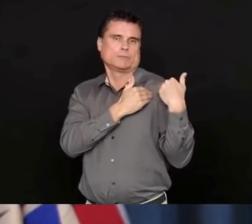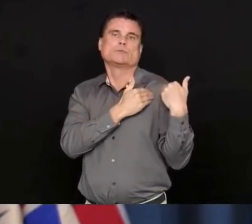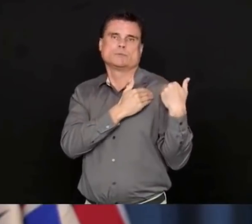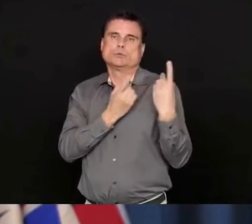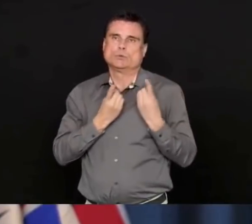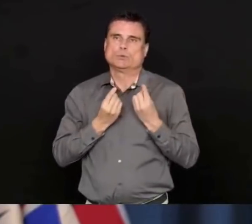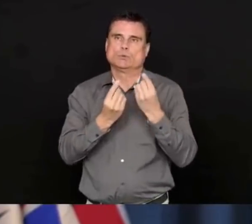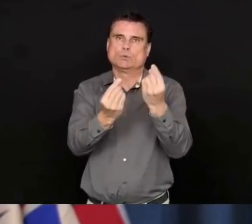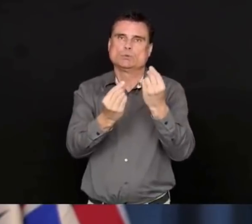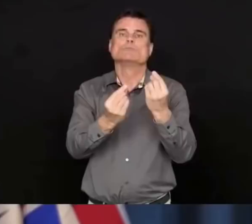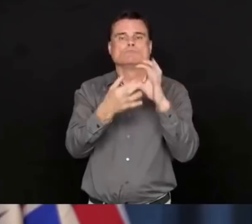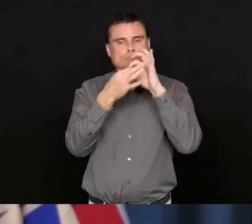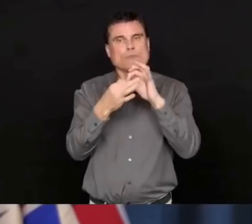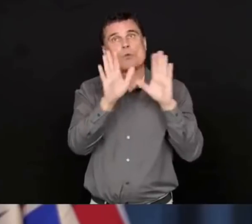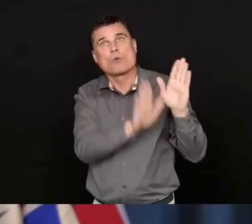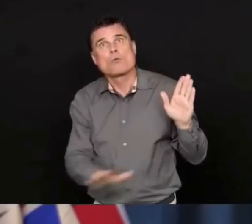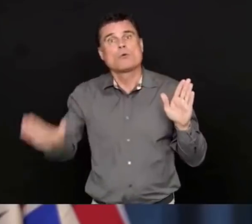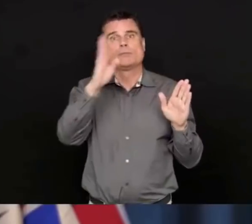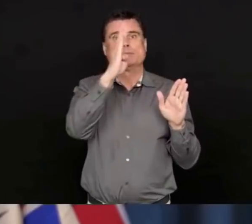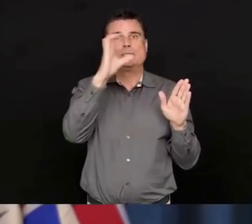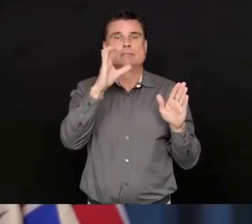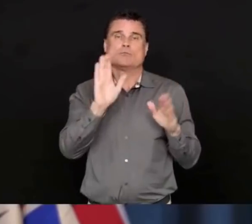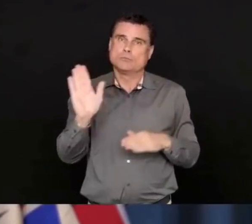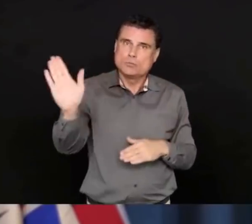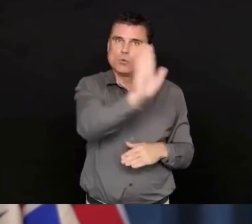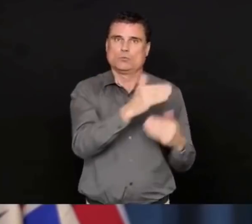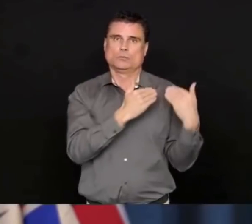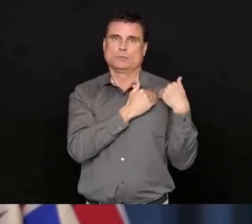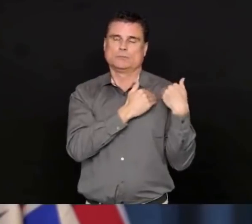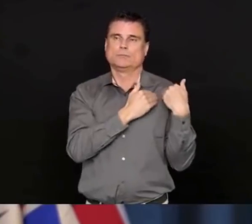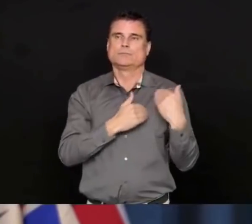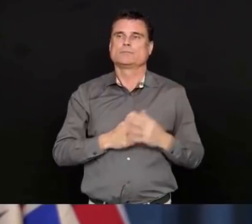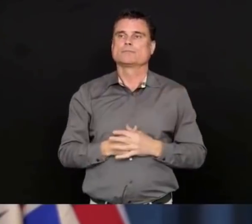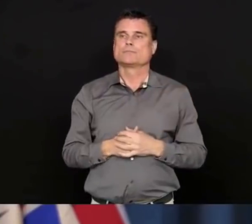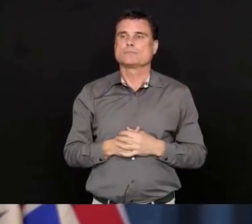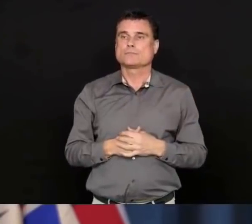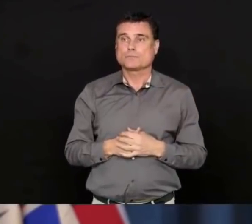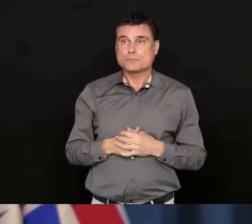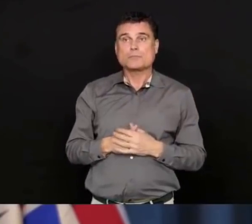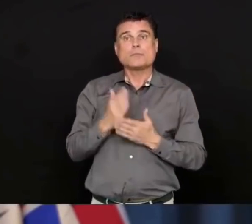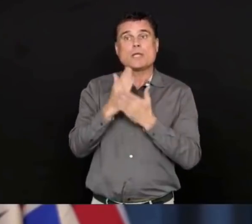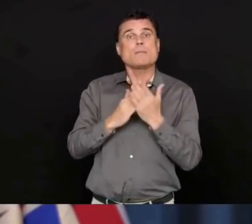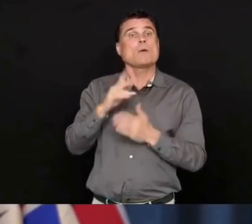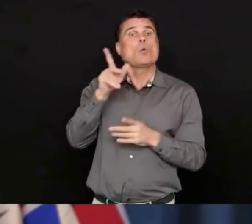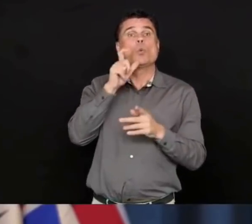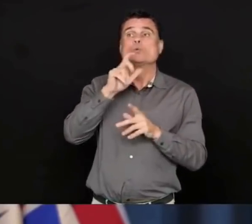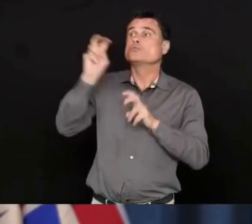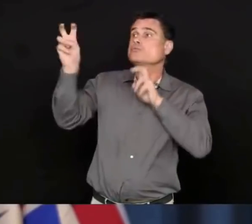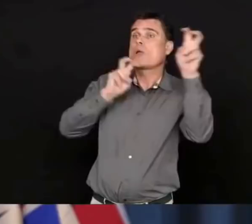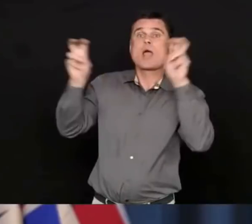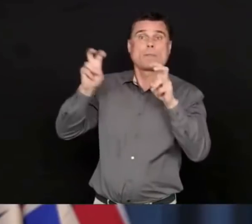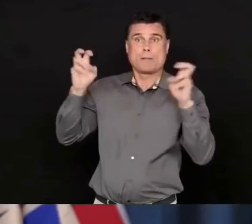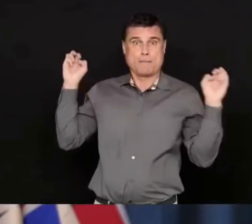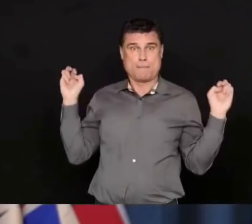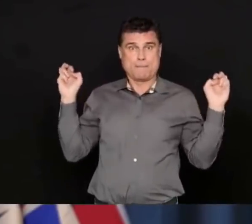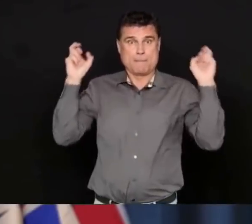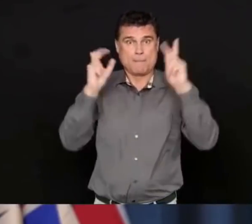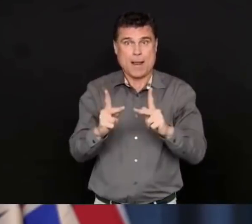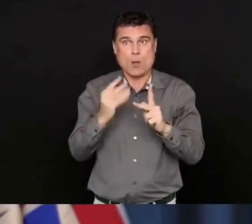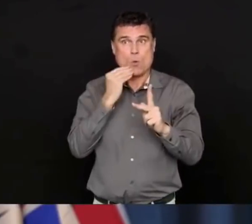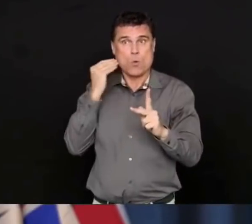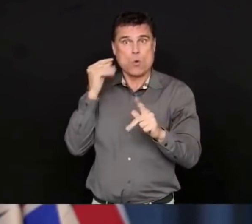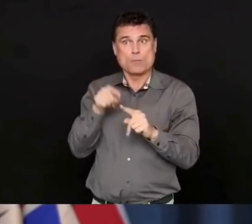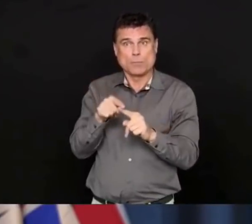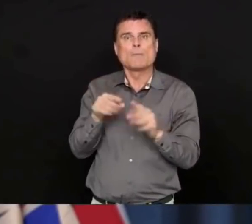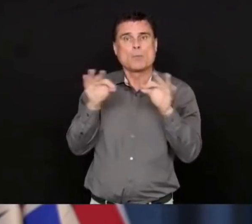We've talked about travellers coming home, and it is important for us all to welcome them travellers home, but make sure they